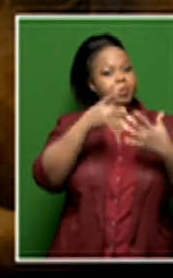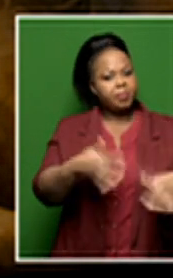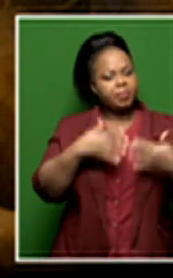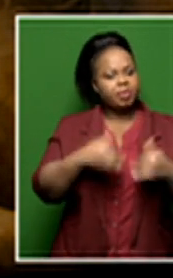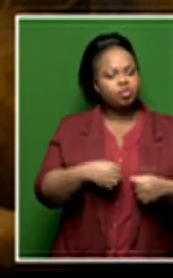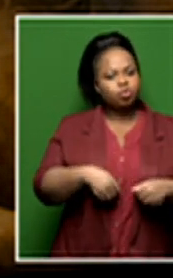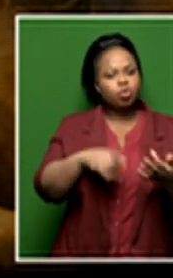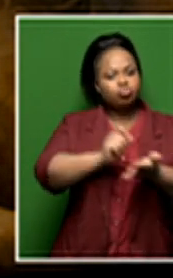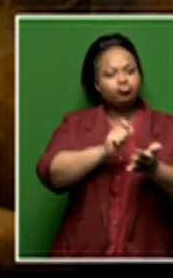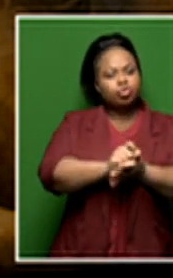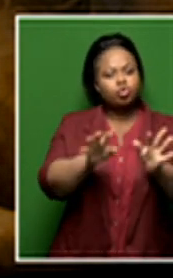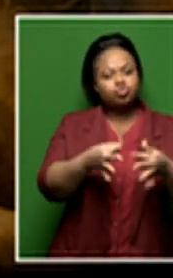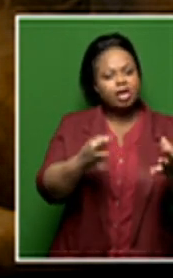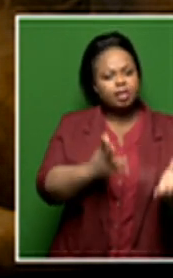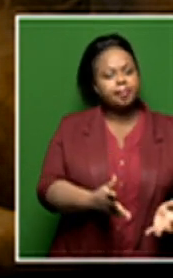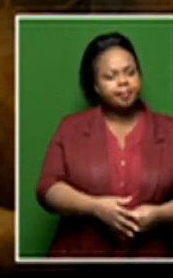a brilliant composer?